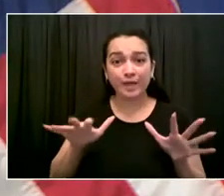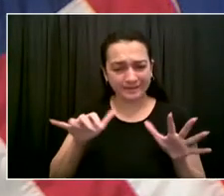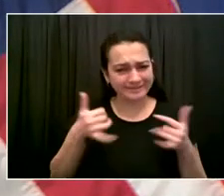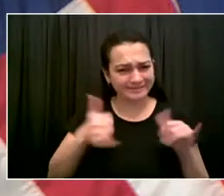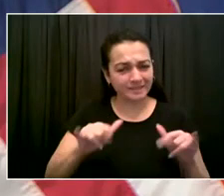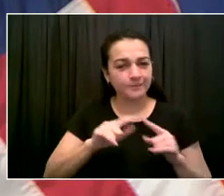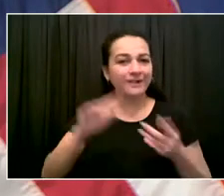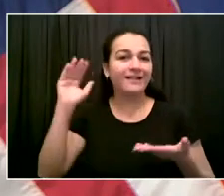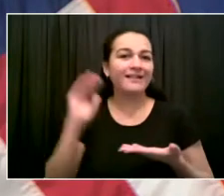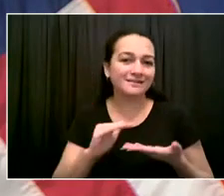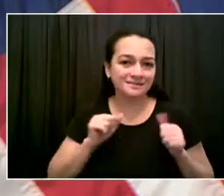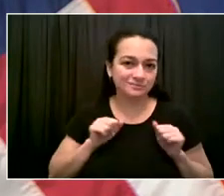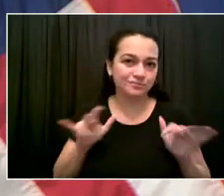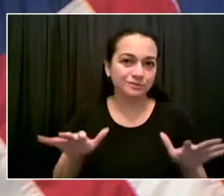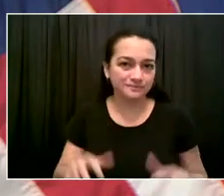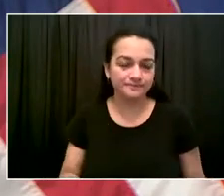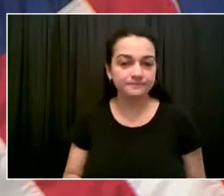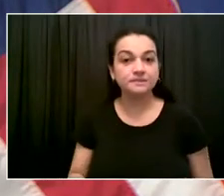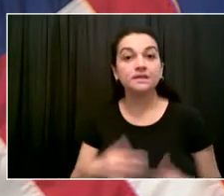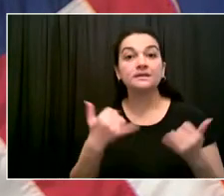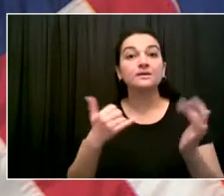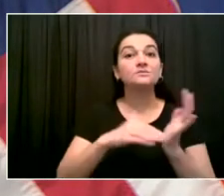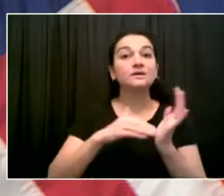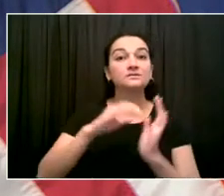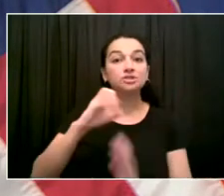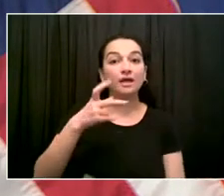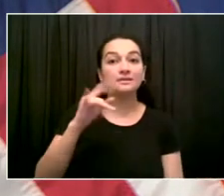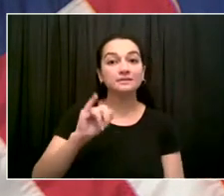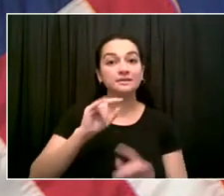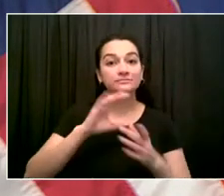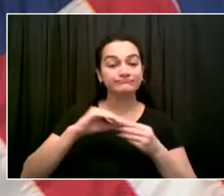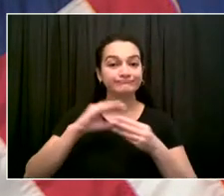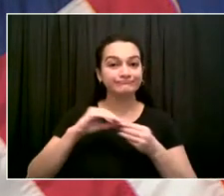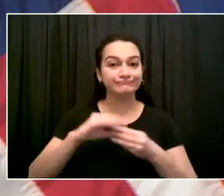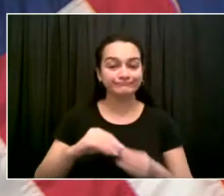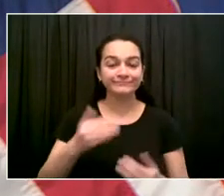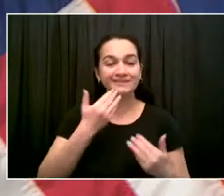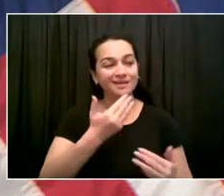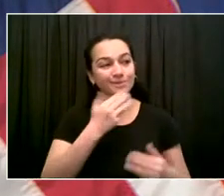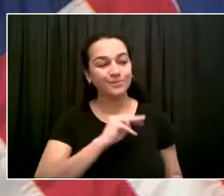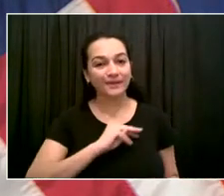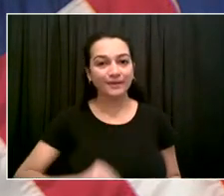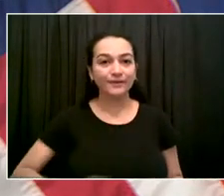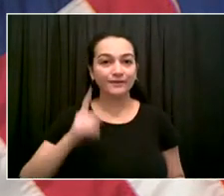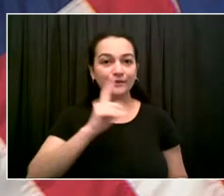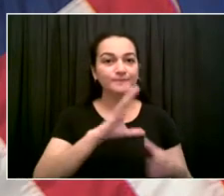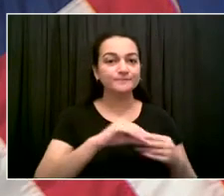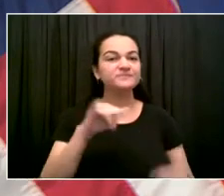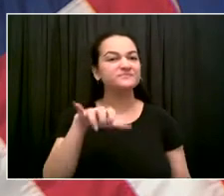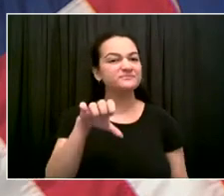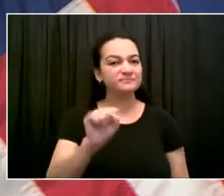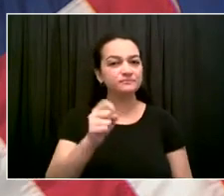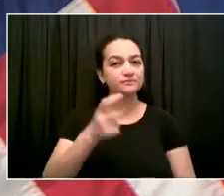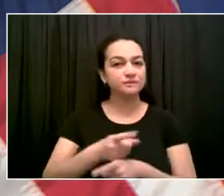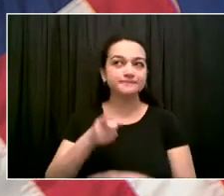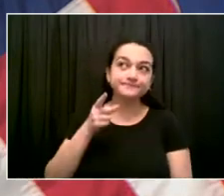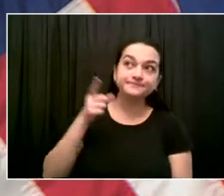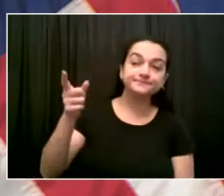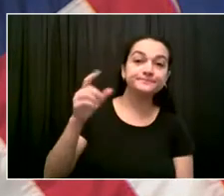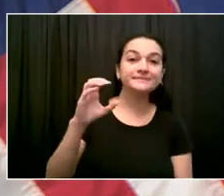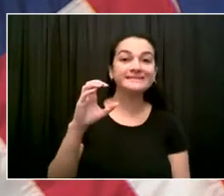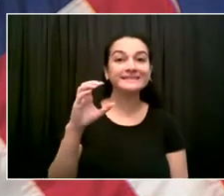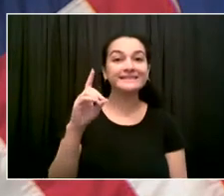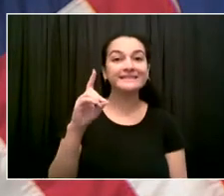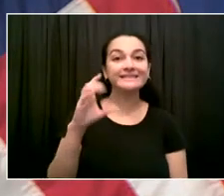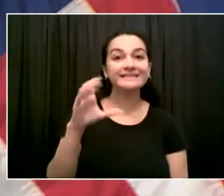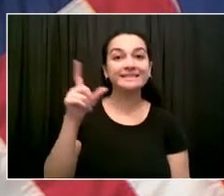CDC guidance, but the underlying science that drove the revisions to that guidance. This broke down into some